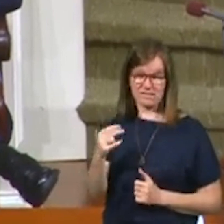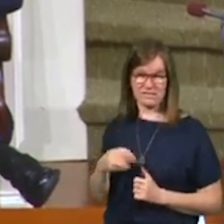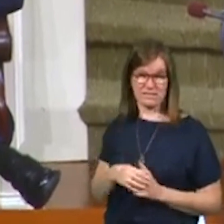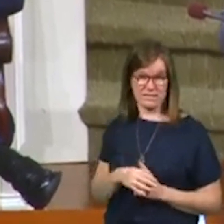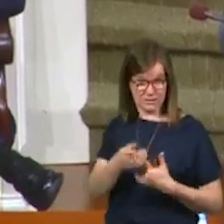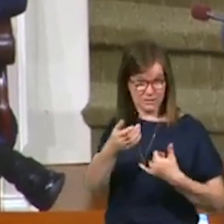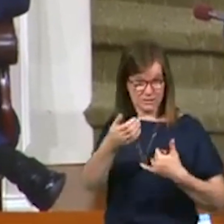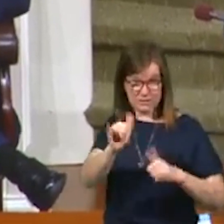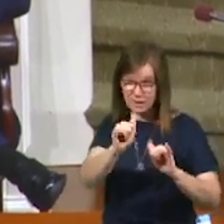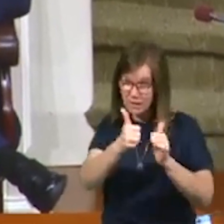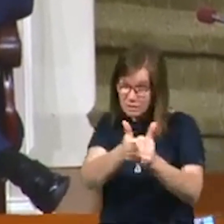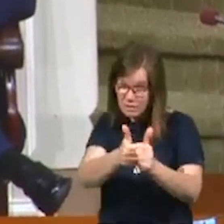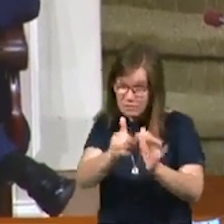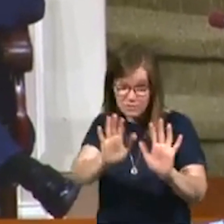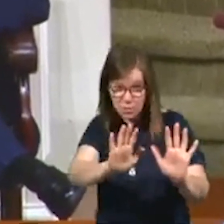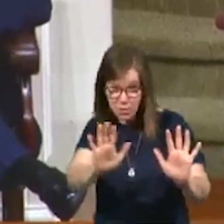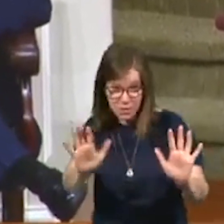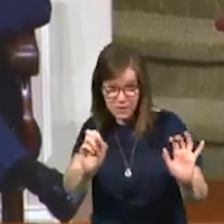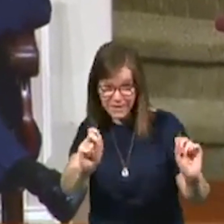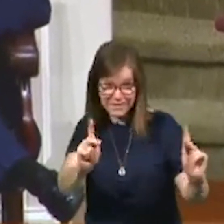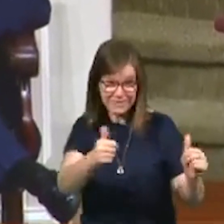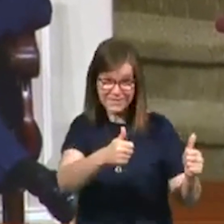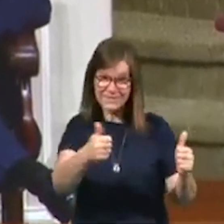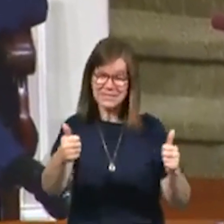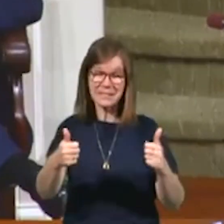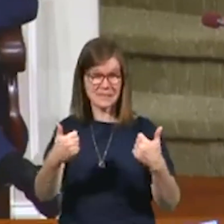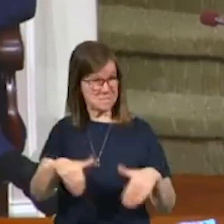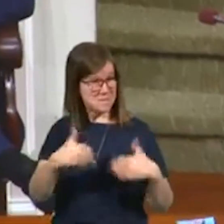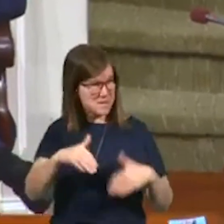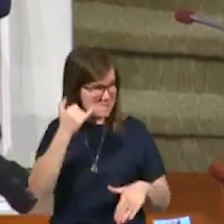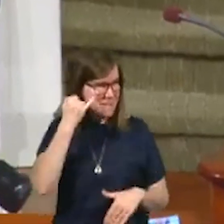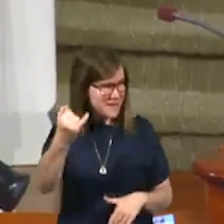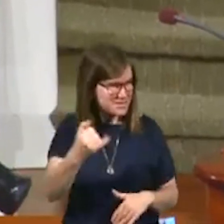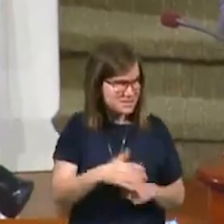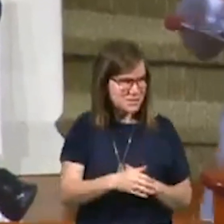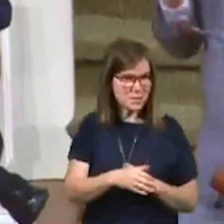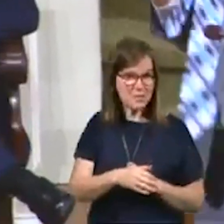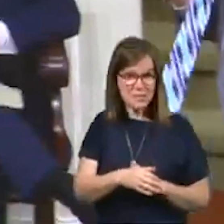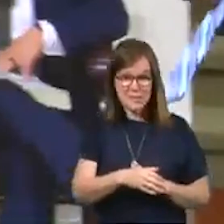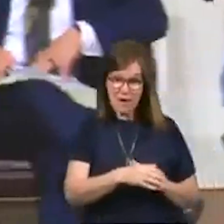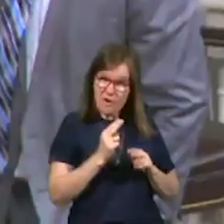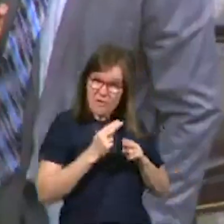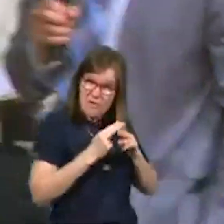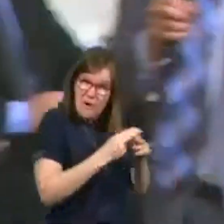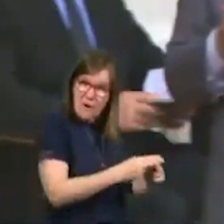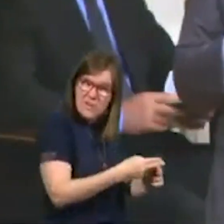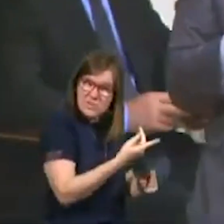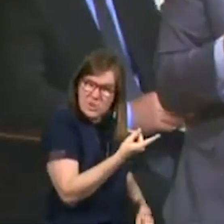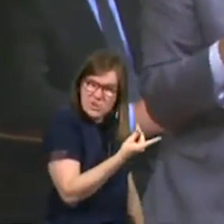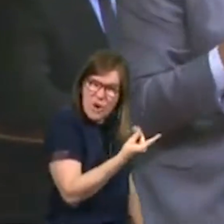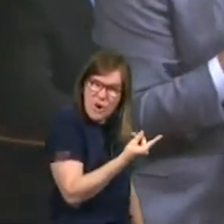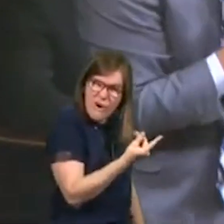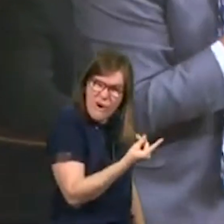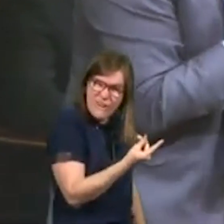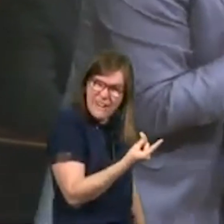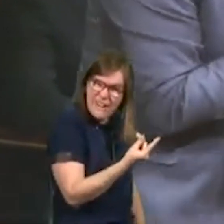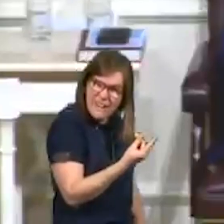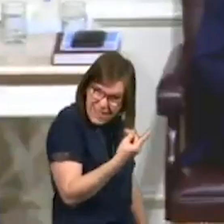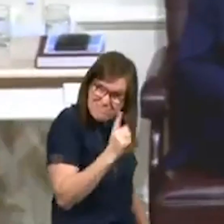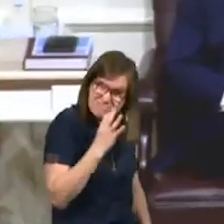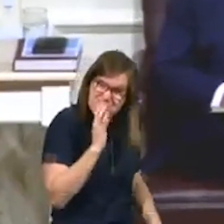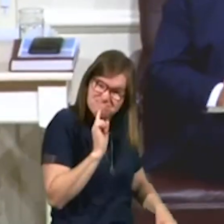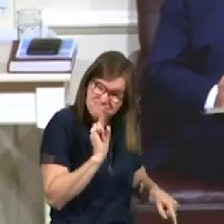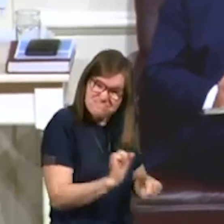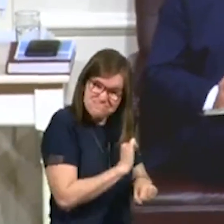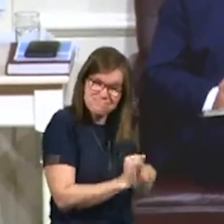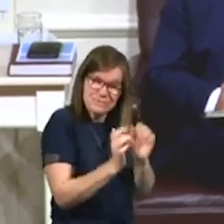You still with me? Everybody. Okay. I mean, how, what would you be going? He calls her a dog. I mean, did you, he calls